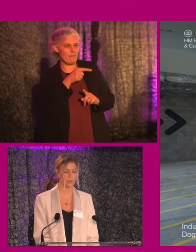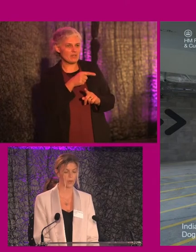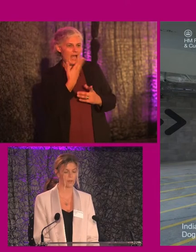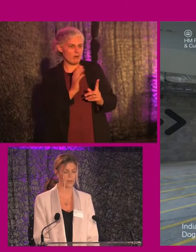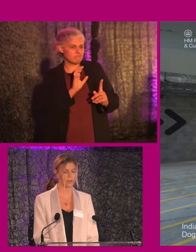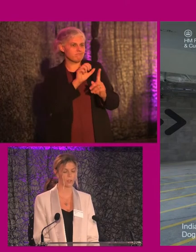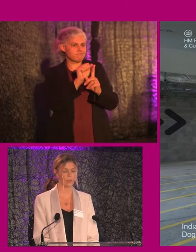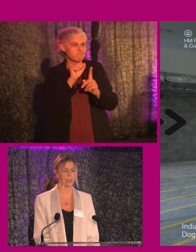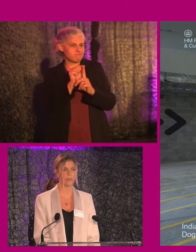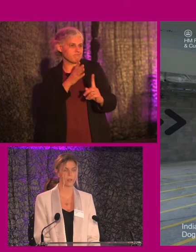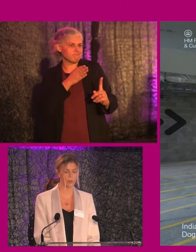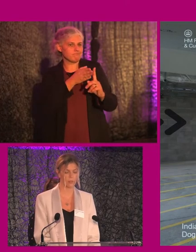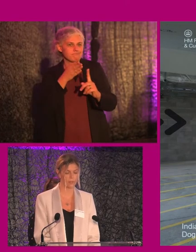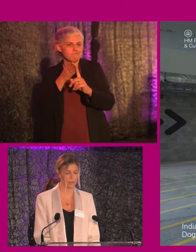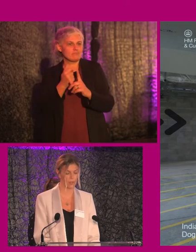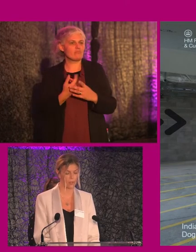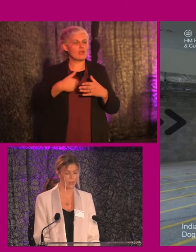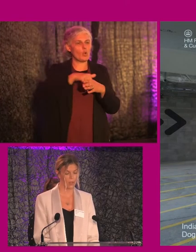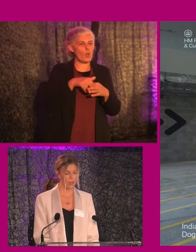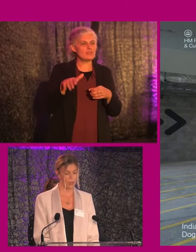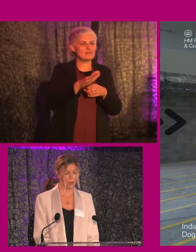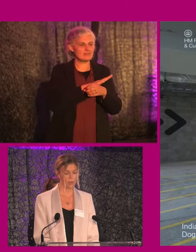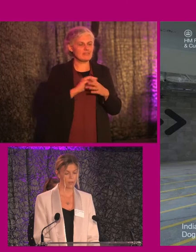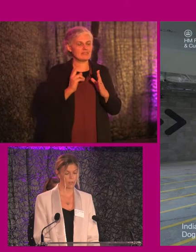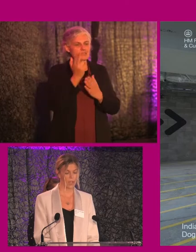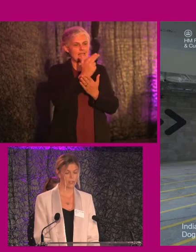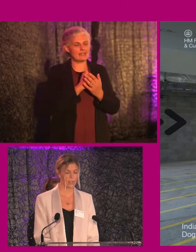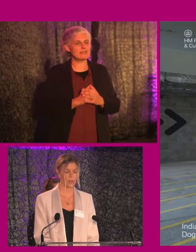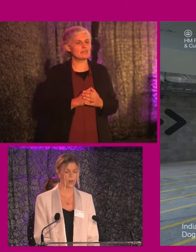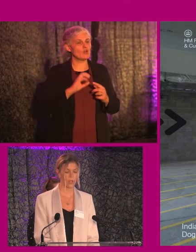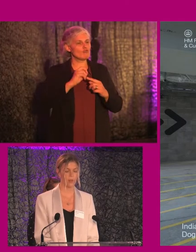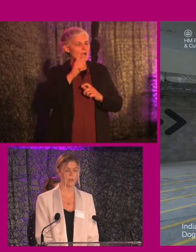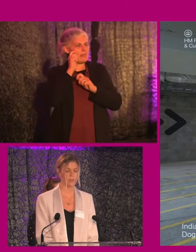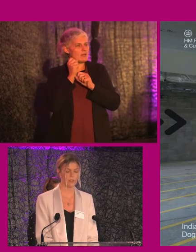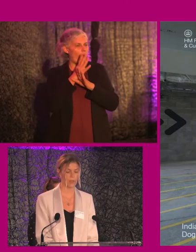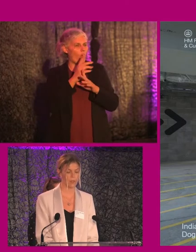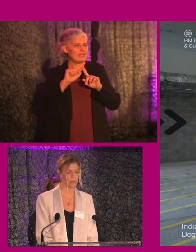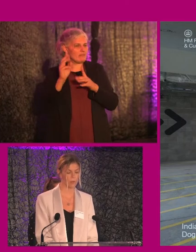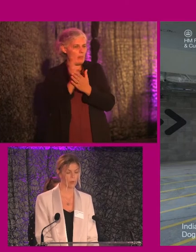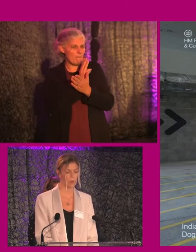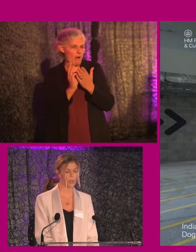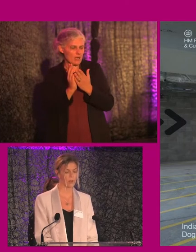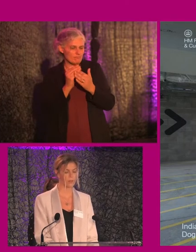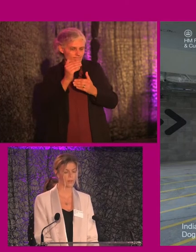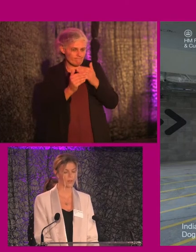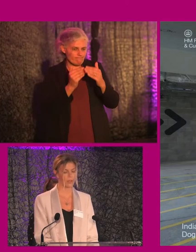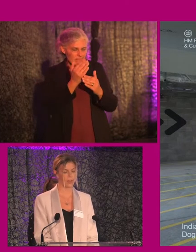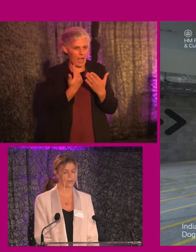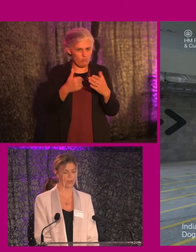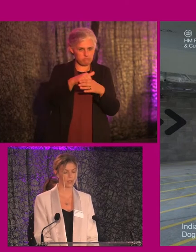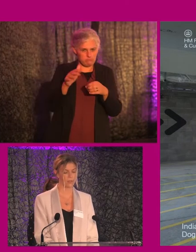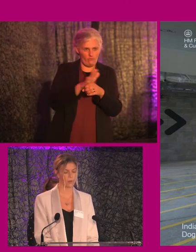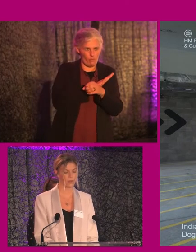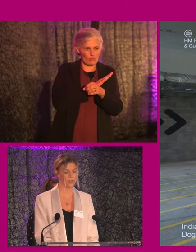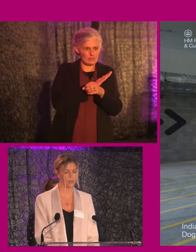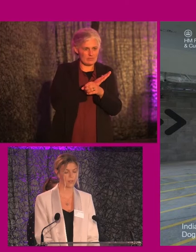into the mindset and the culture of inclusive design. Of trying to think of all elements of the design through an inclusivity at